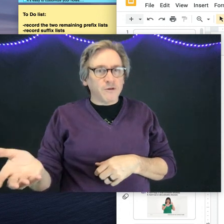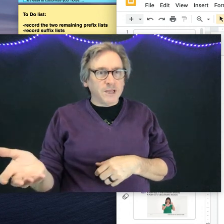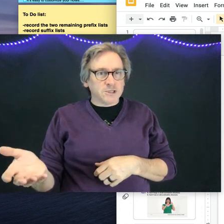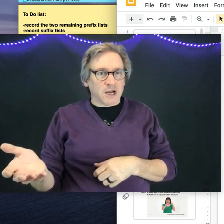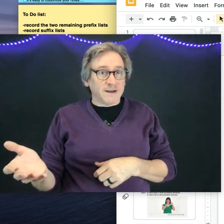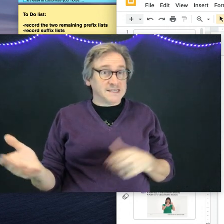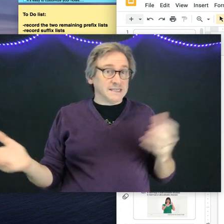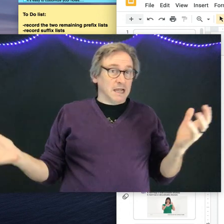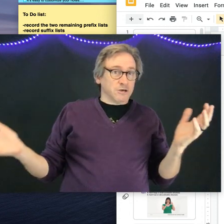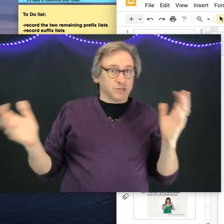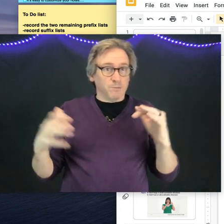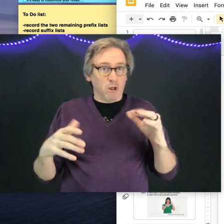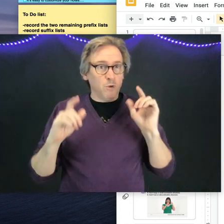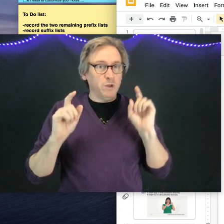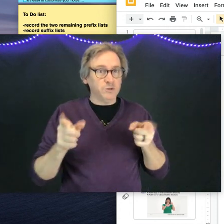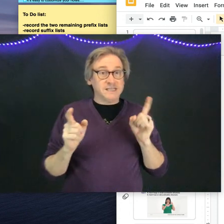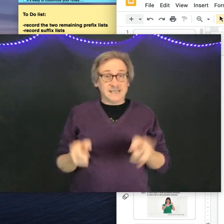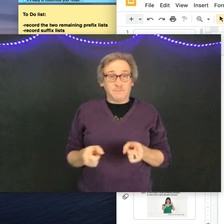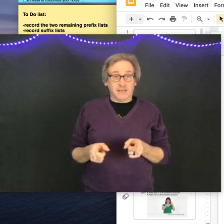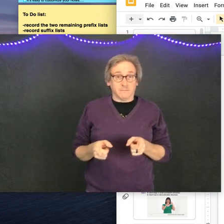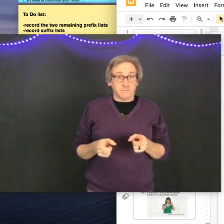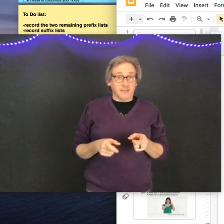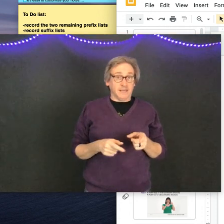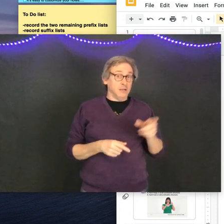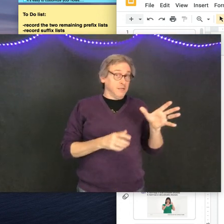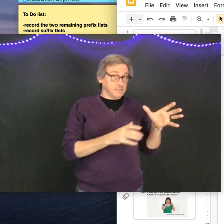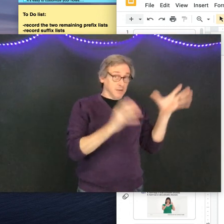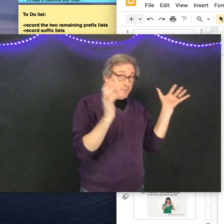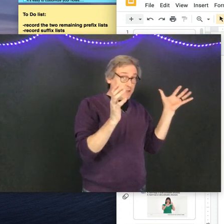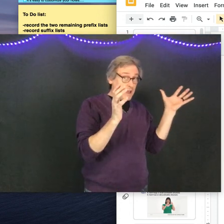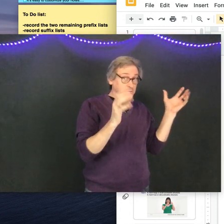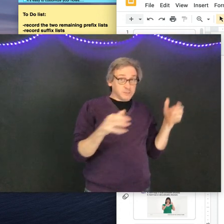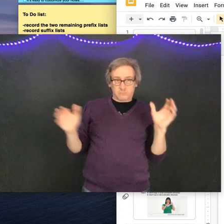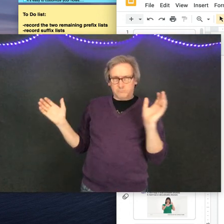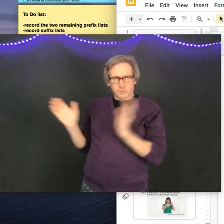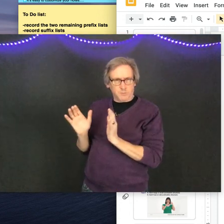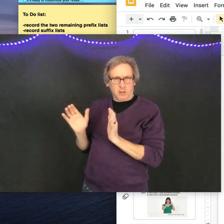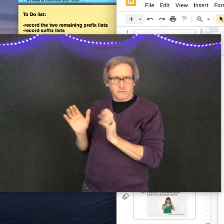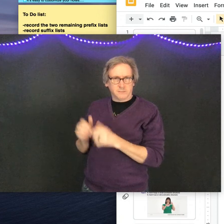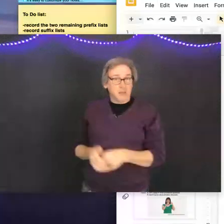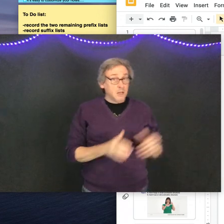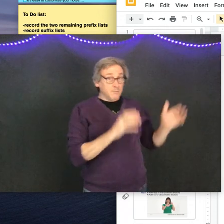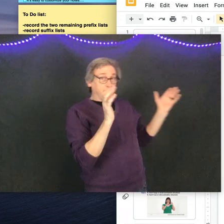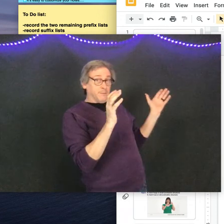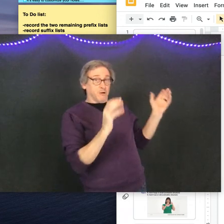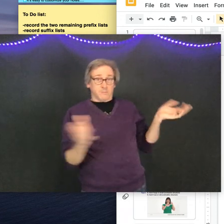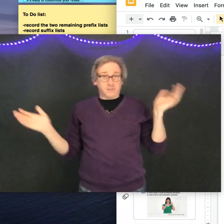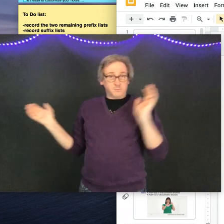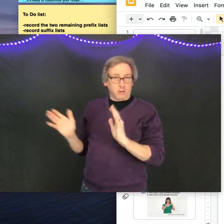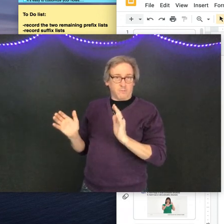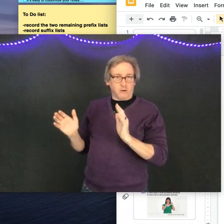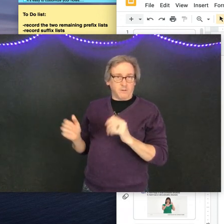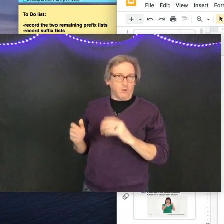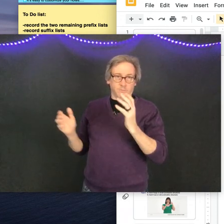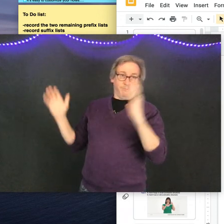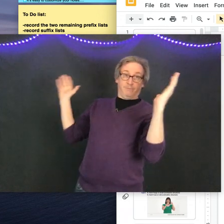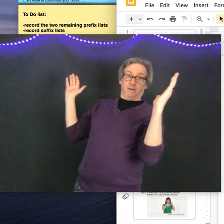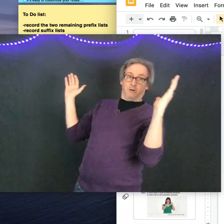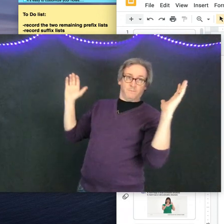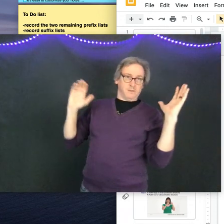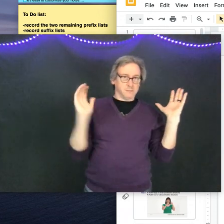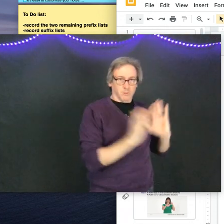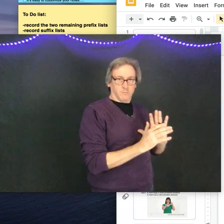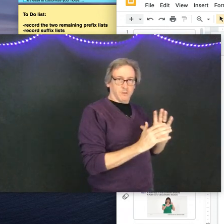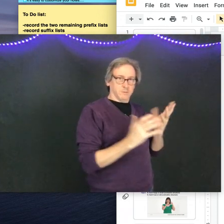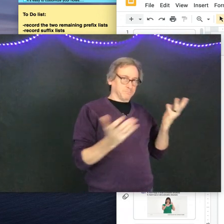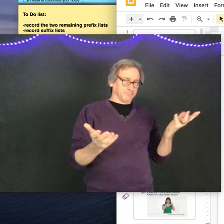Another thing we can talk about, is it large or small? We'd use the same thing. Again, is it a big house, small house. Big apartment, small apartment, or big